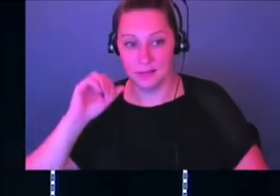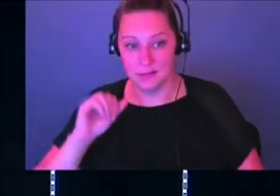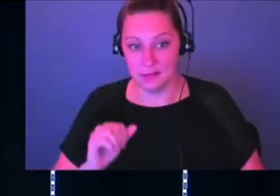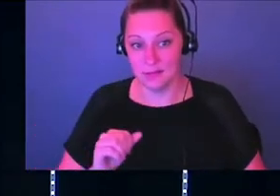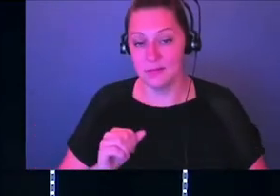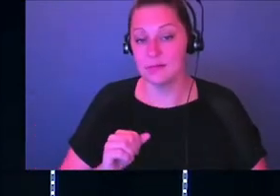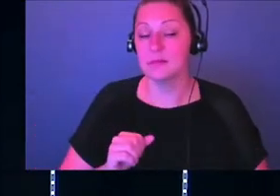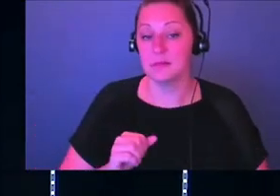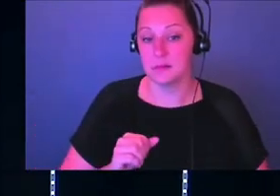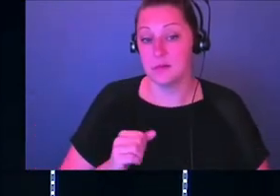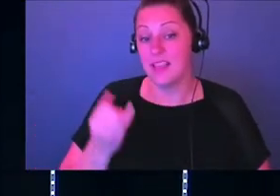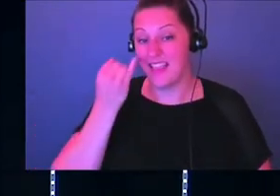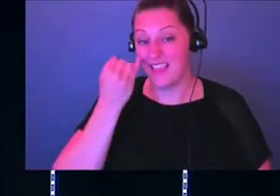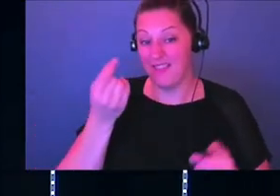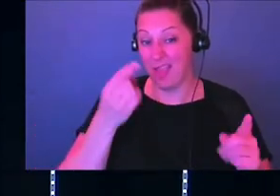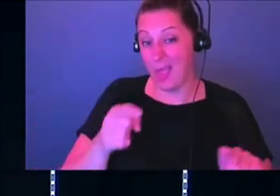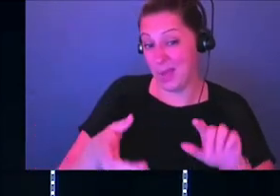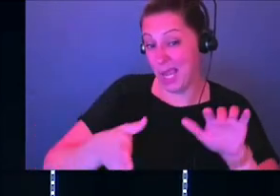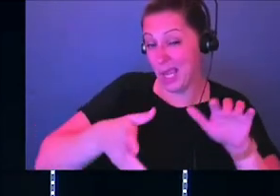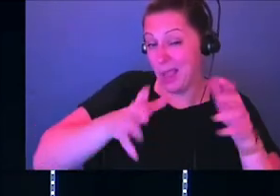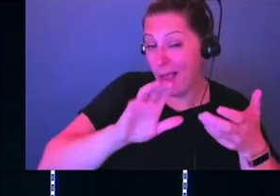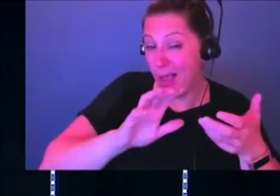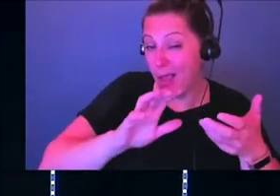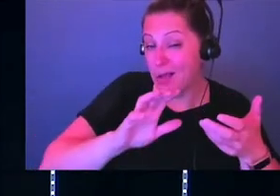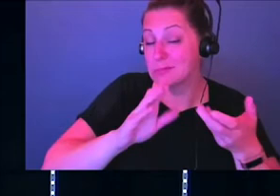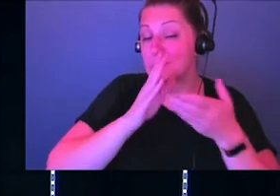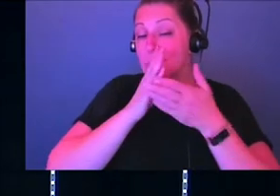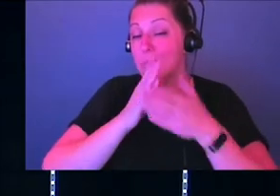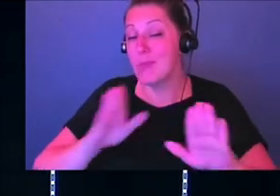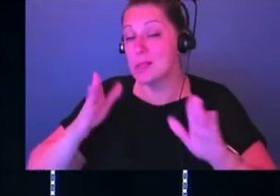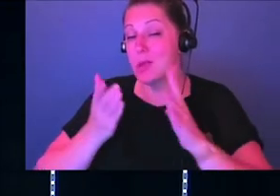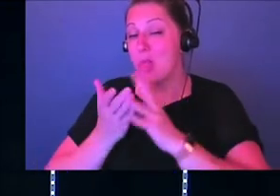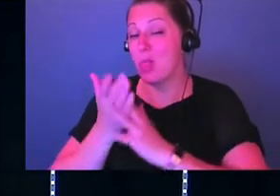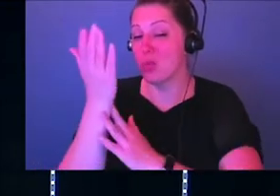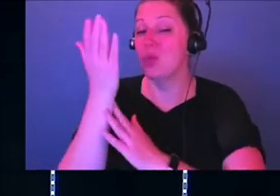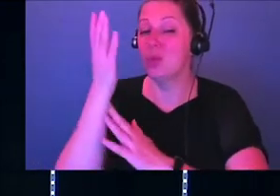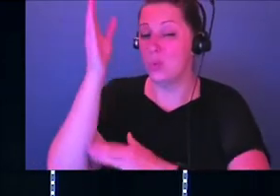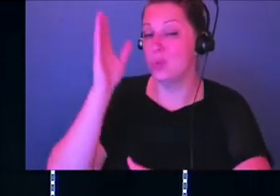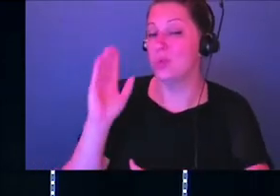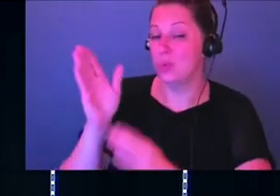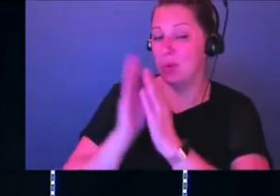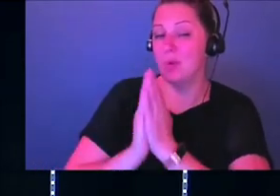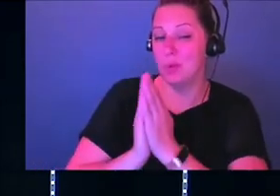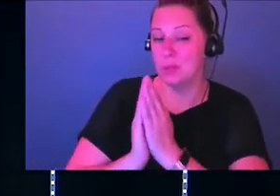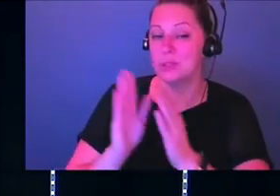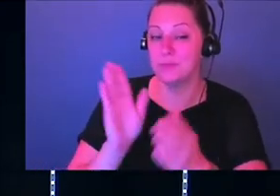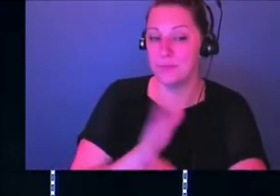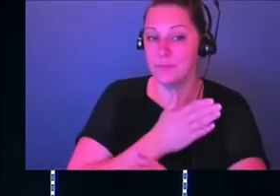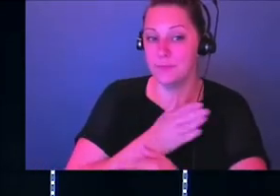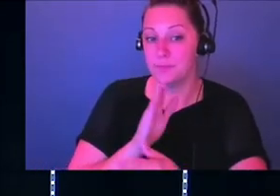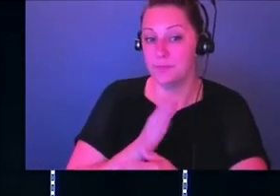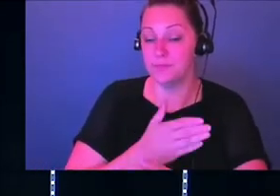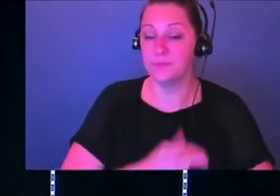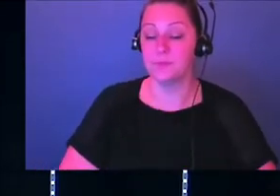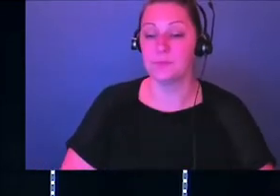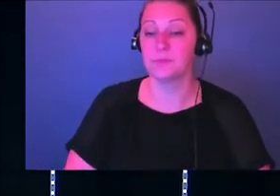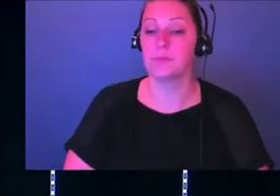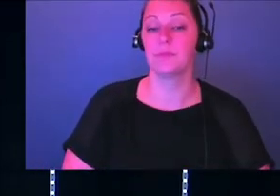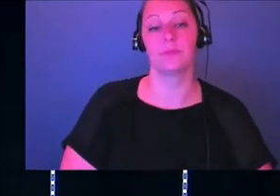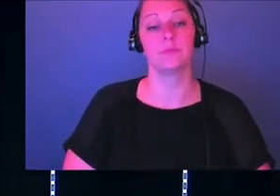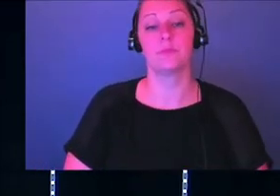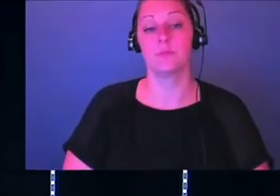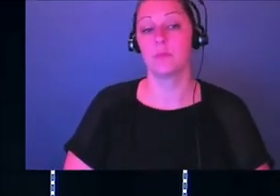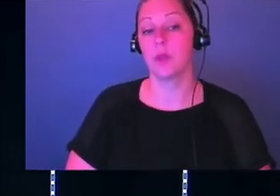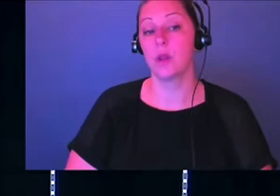music, God can bring peace to our chaos. So here's where we're to start again. We're in the book of first Samuel,